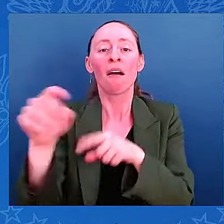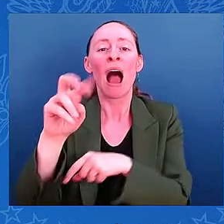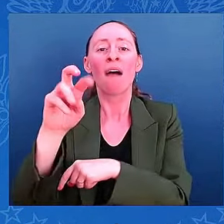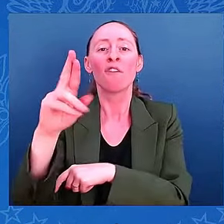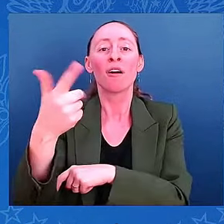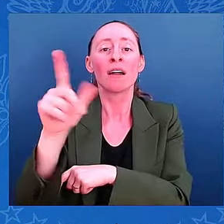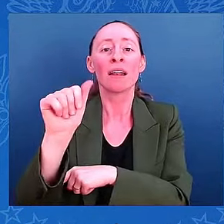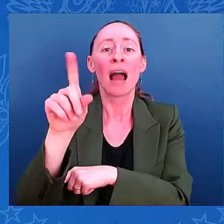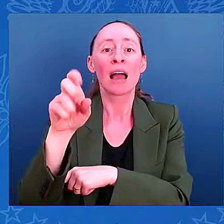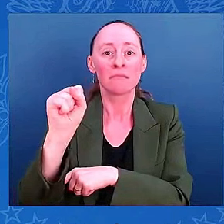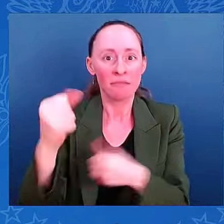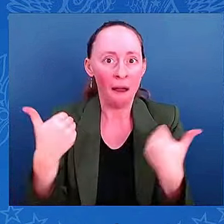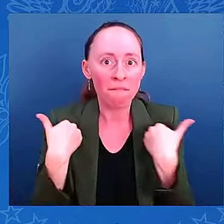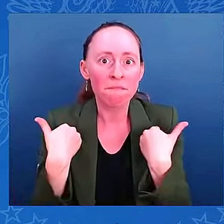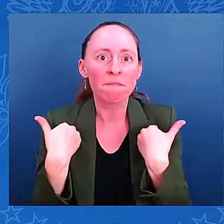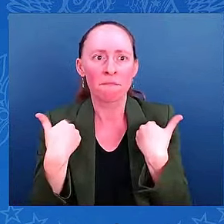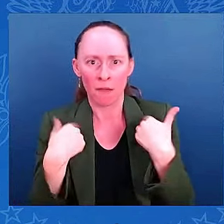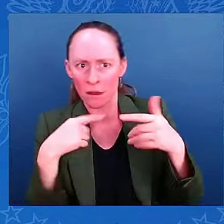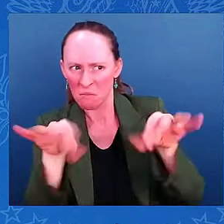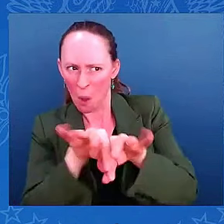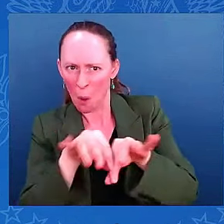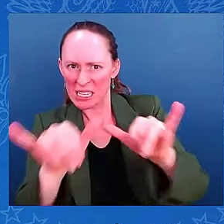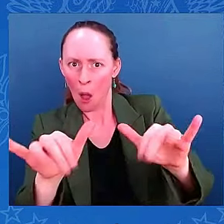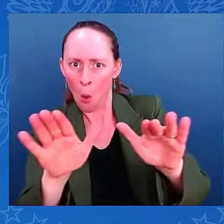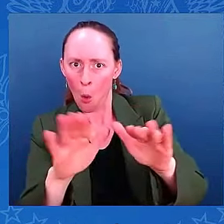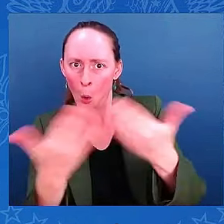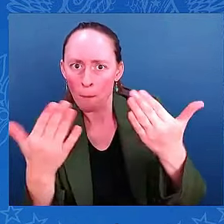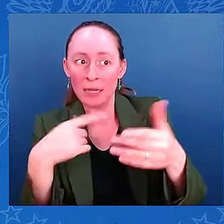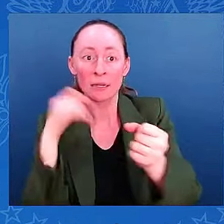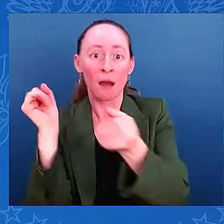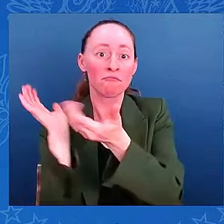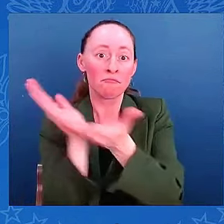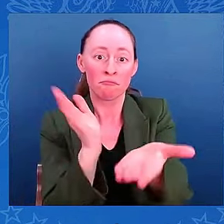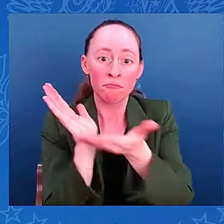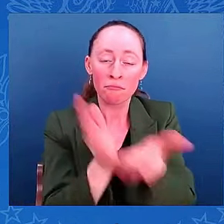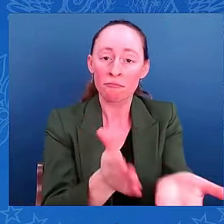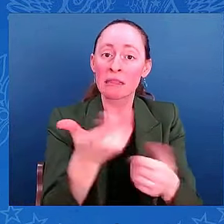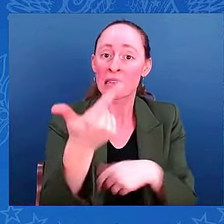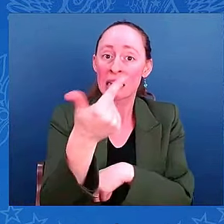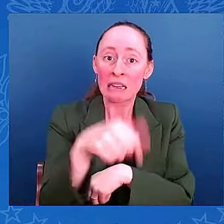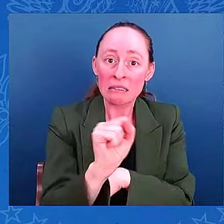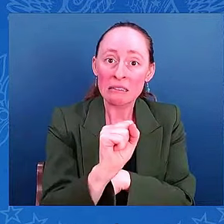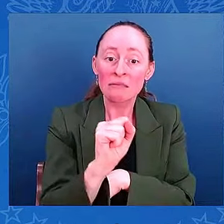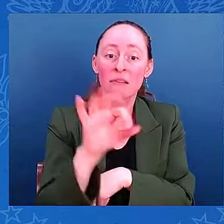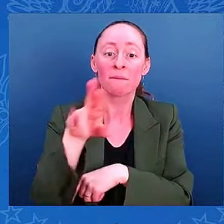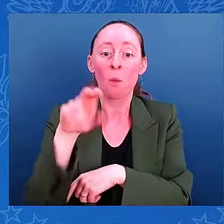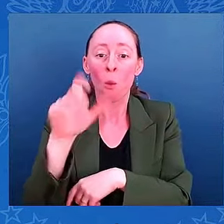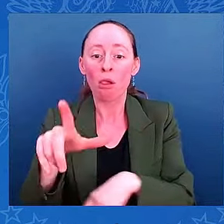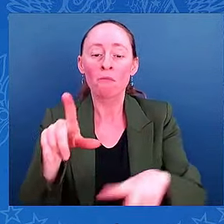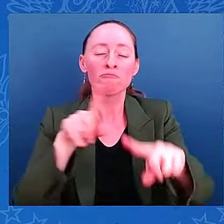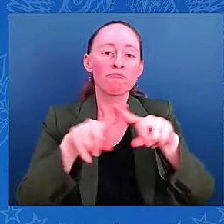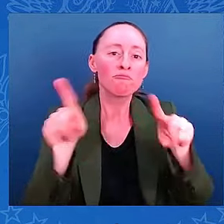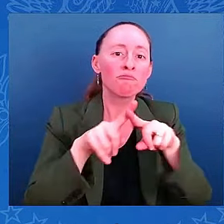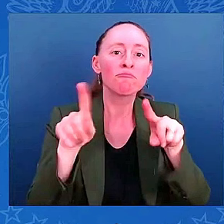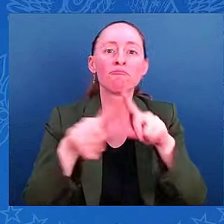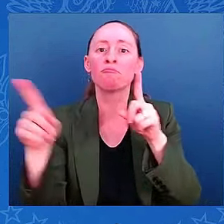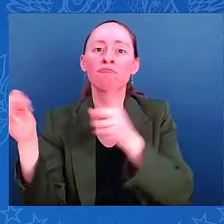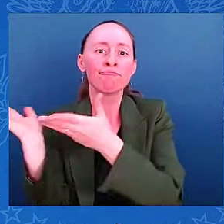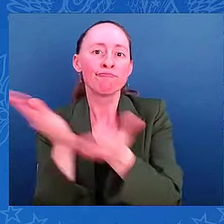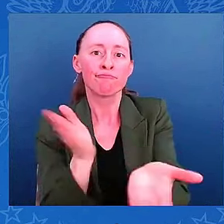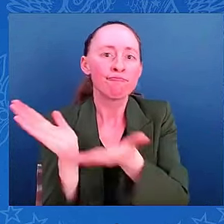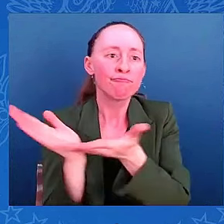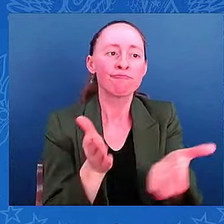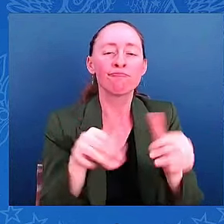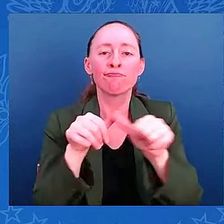tankers to ensure that that commerce continues to flow into the state from other ports that are not